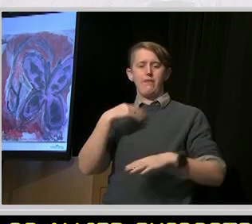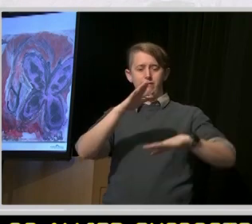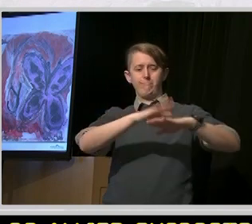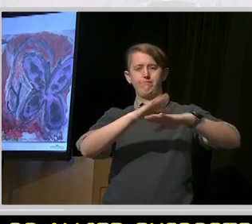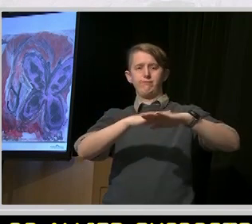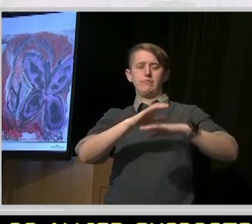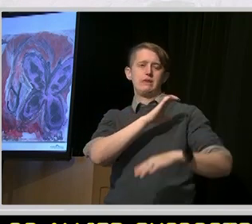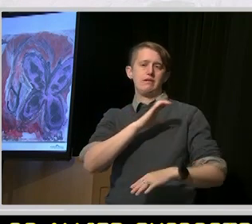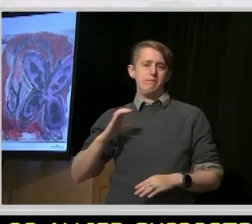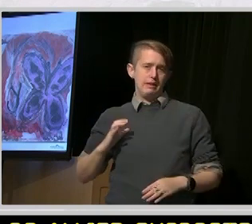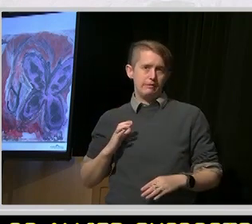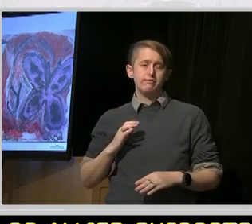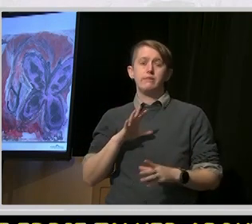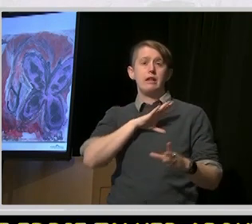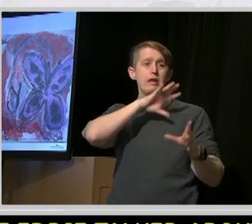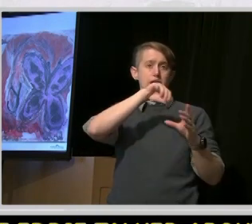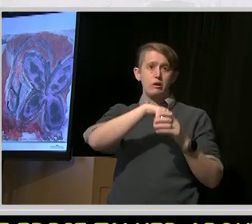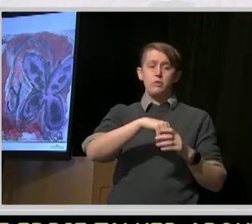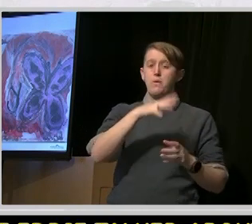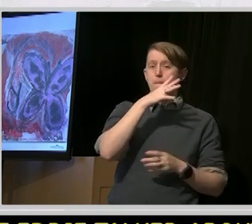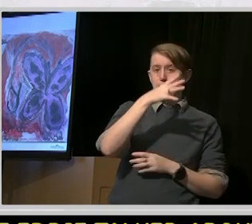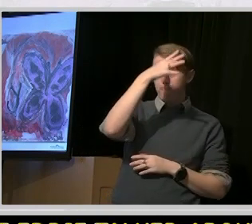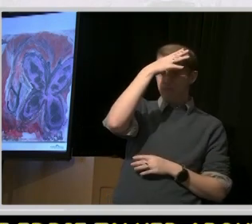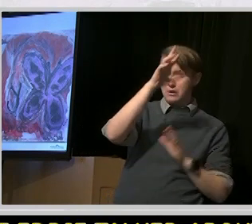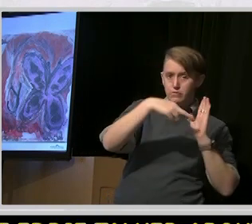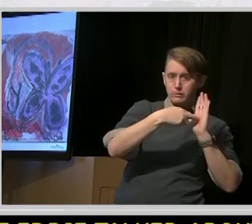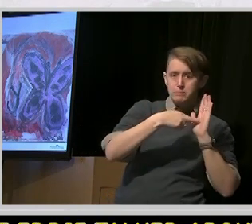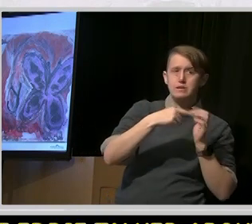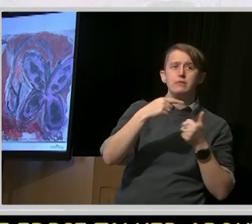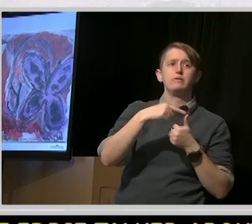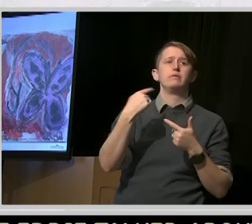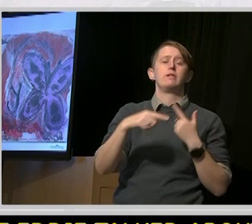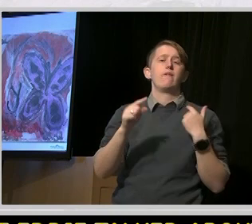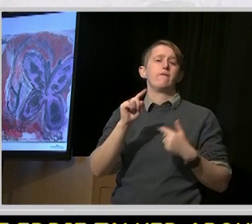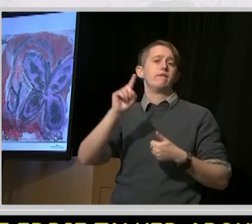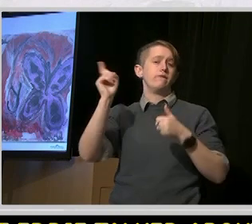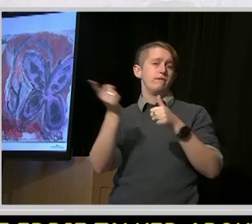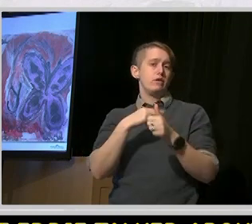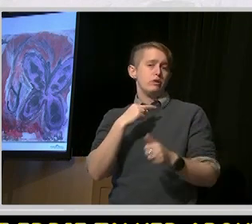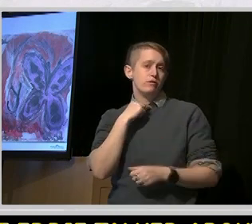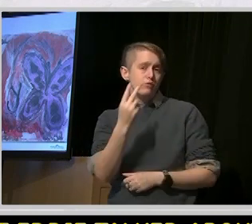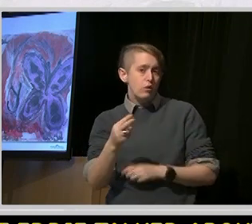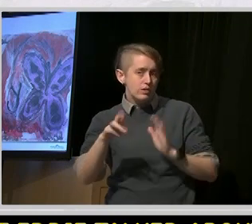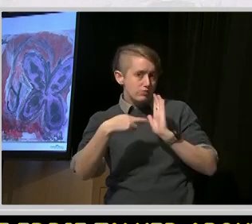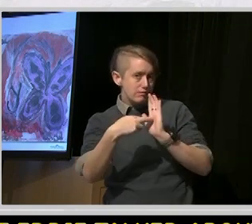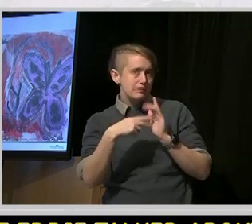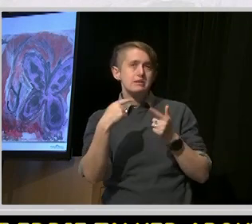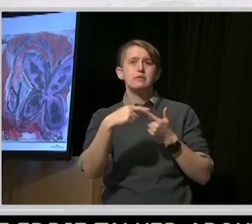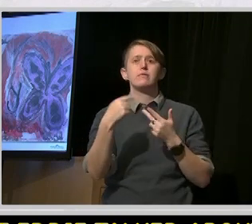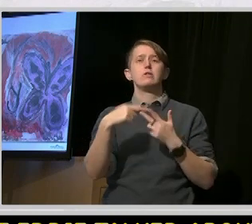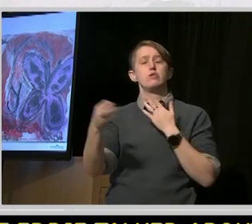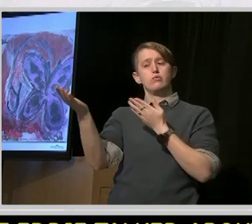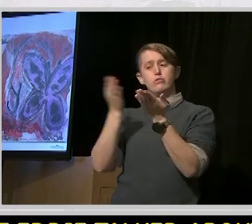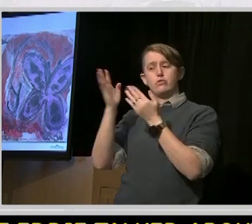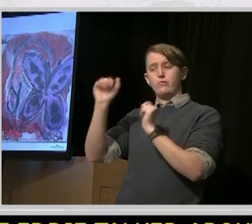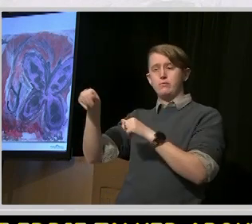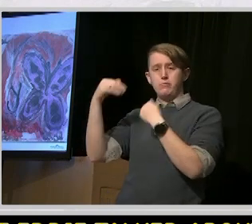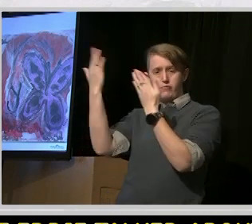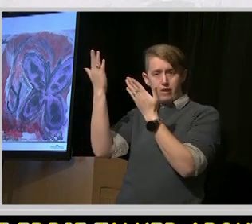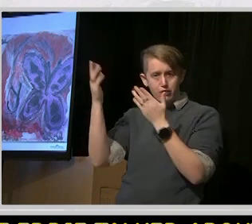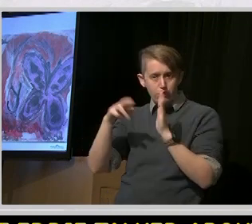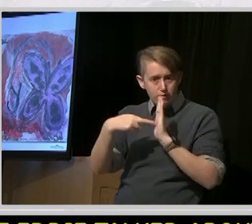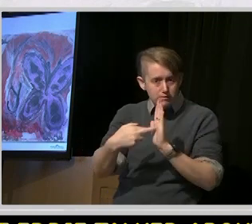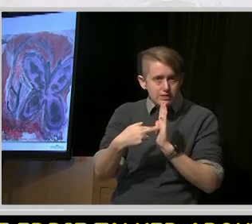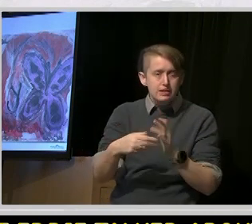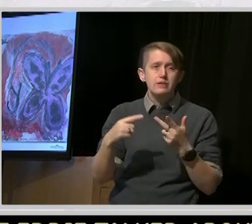have parent representatives, first voice representatives, service provider representatives, as well as the kind